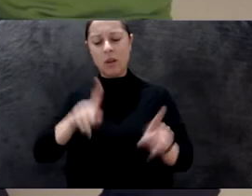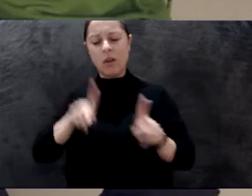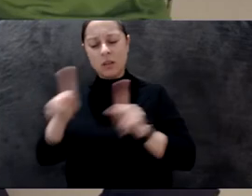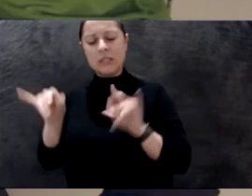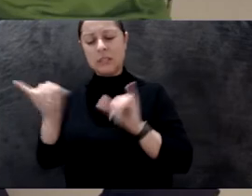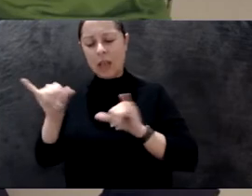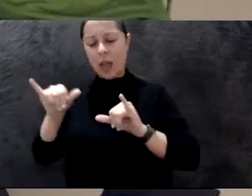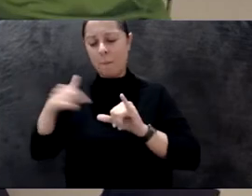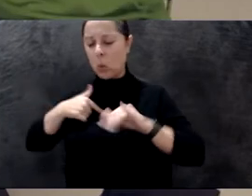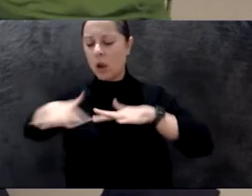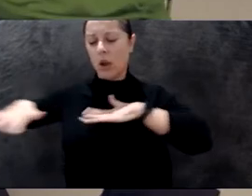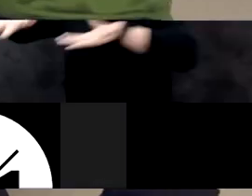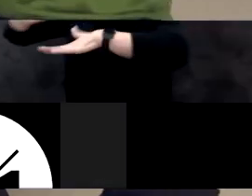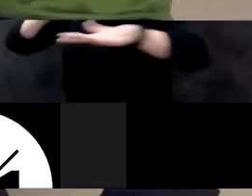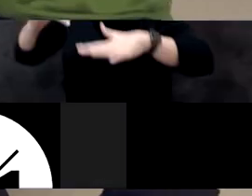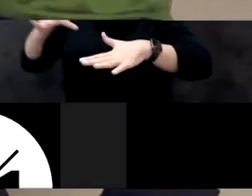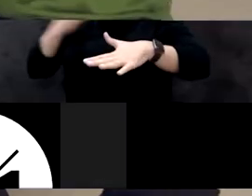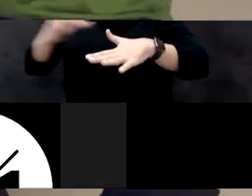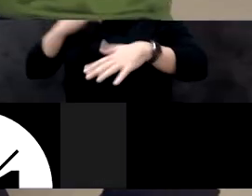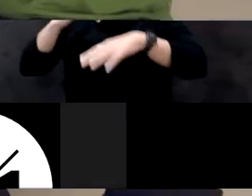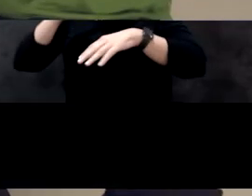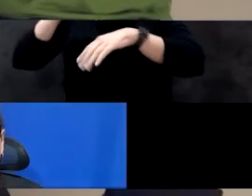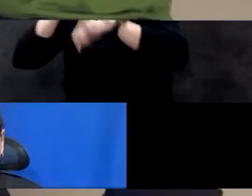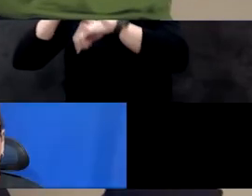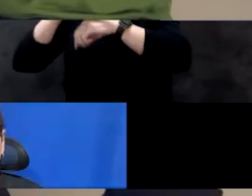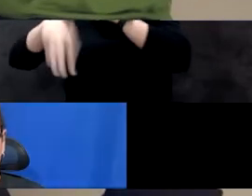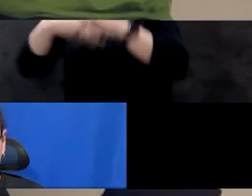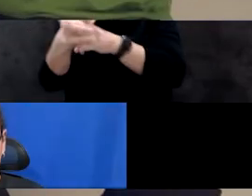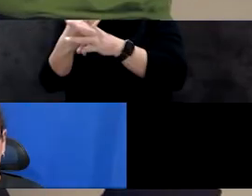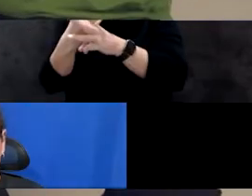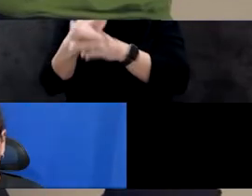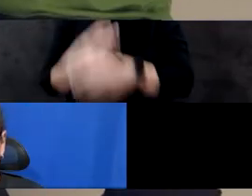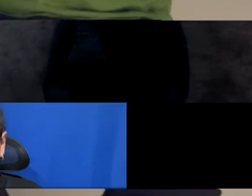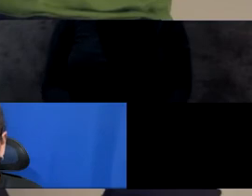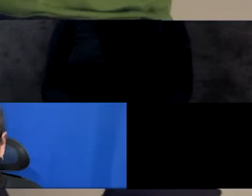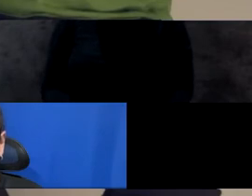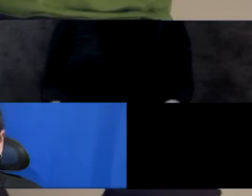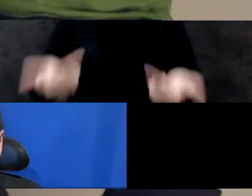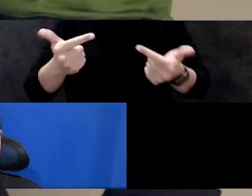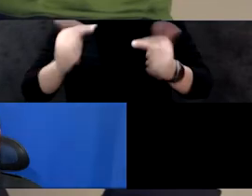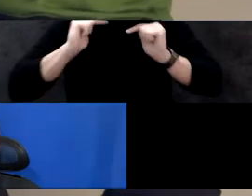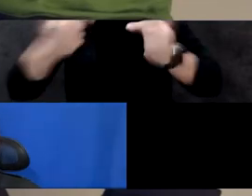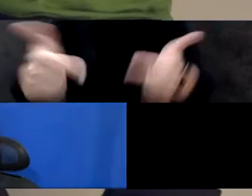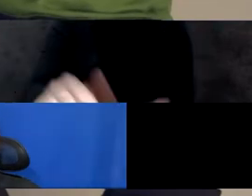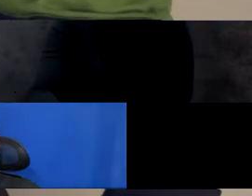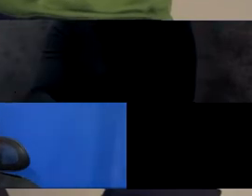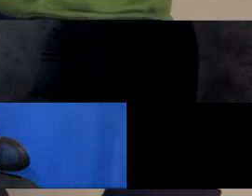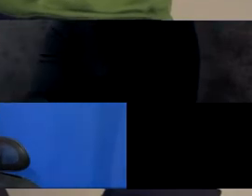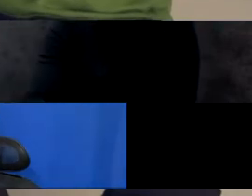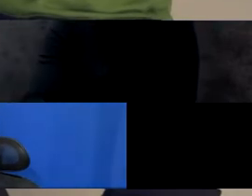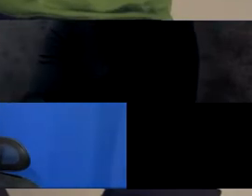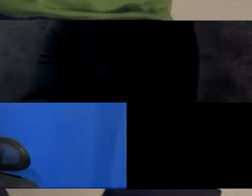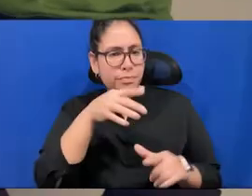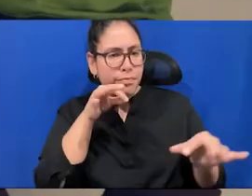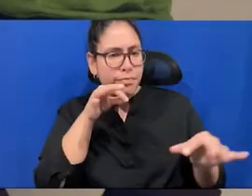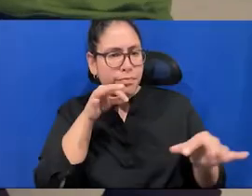many of the things you've just described, and actually you've been talking about throughout the conversation come together in the McCart